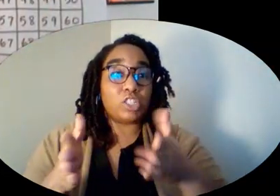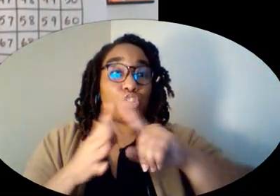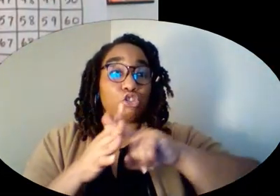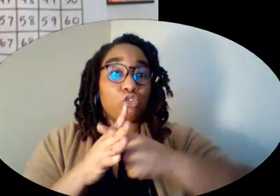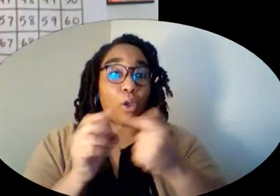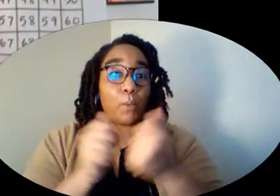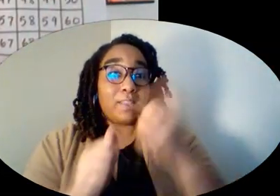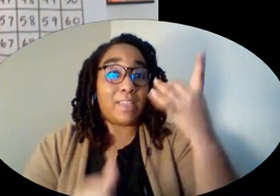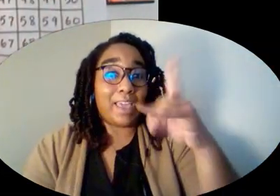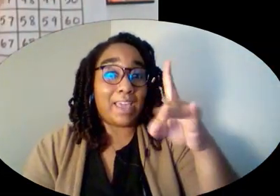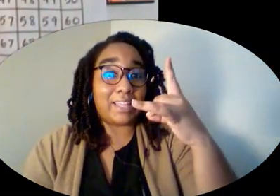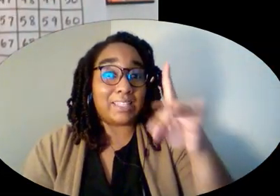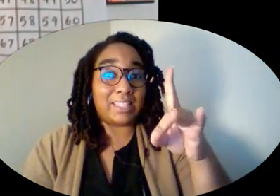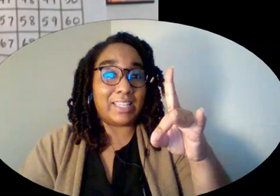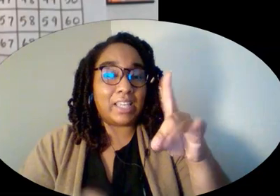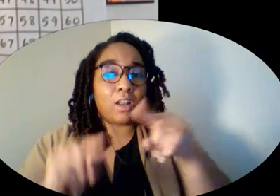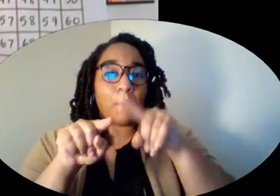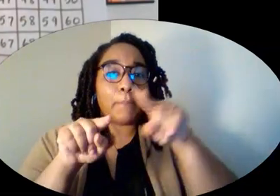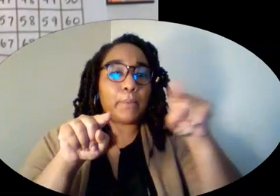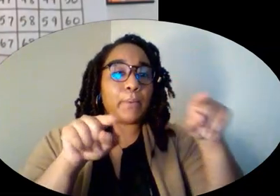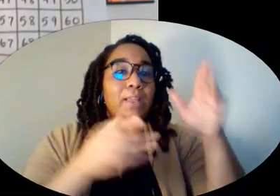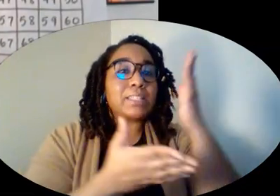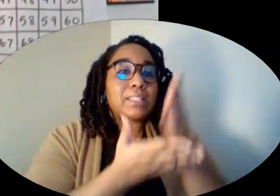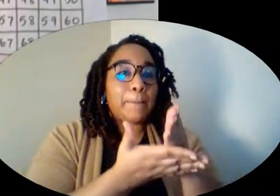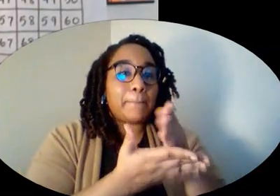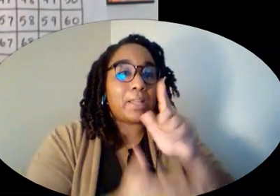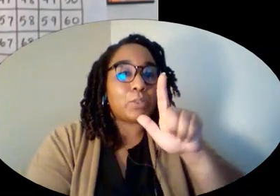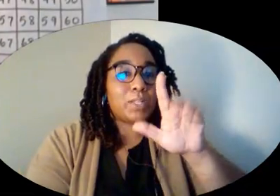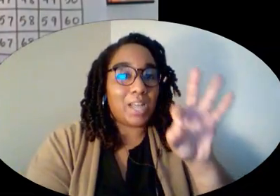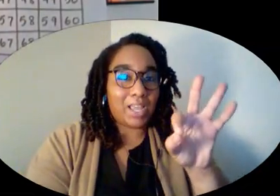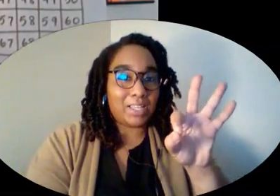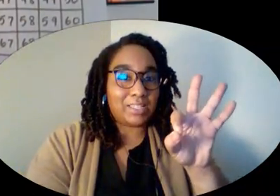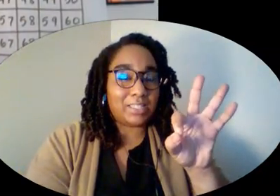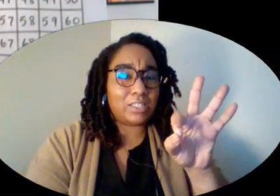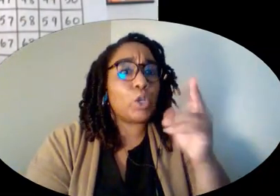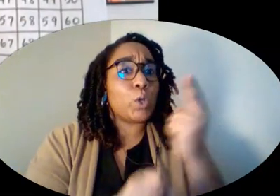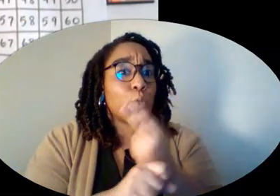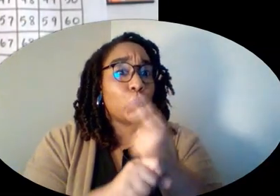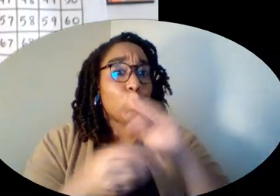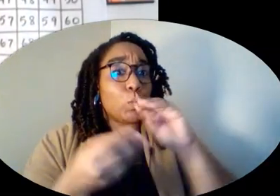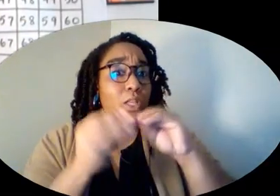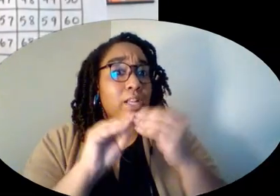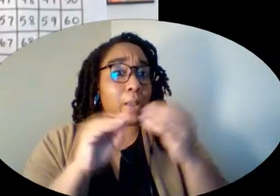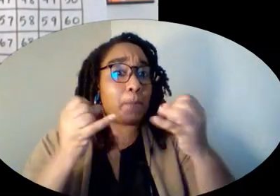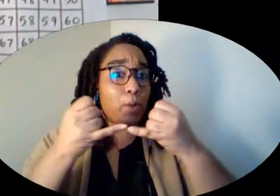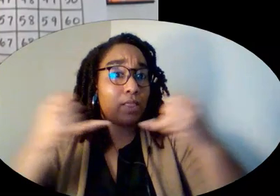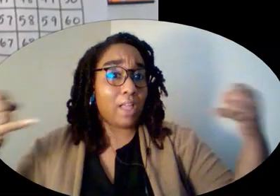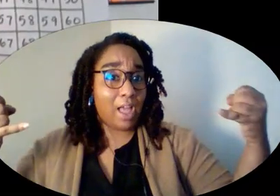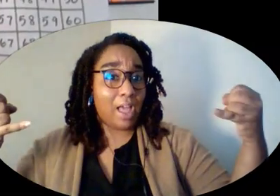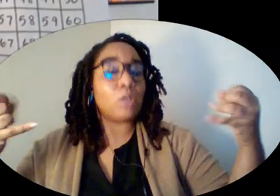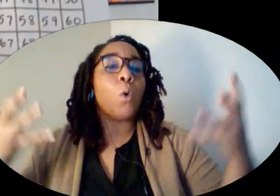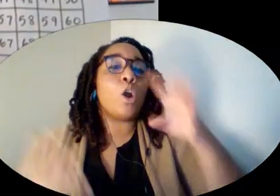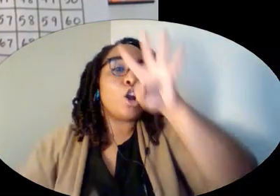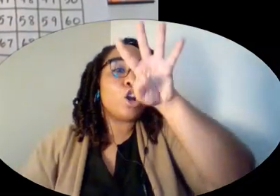and get to the number 29. All right, so we could use number lines. We could use